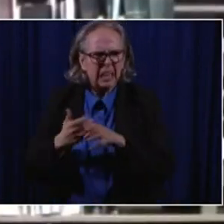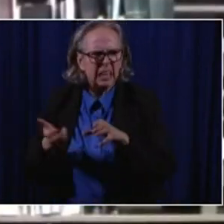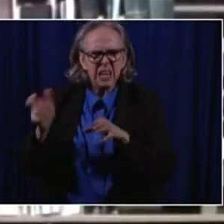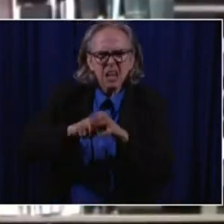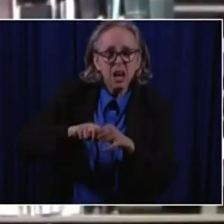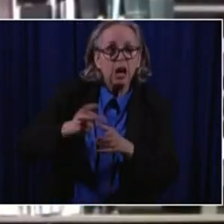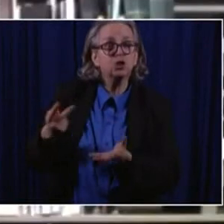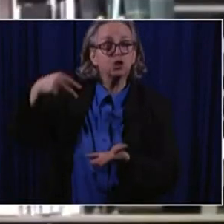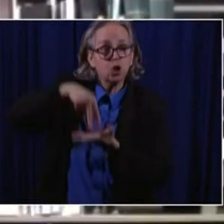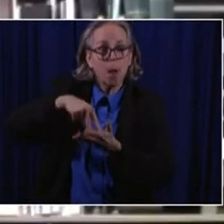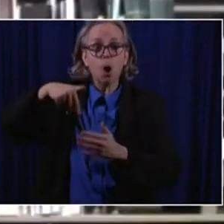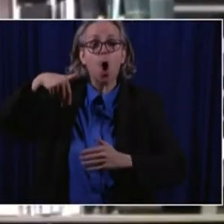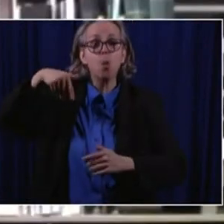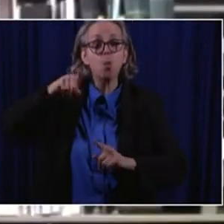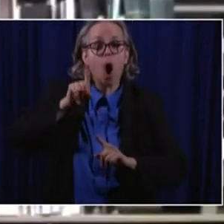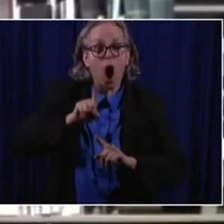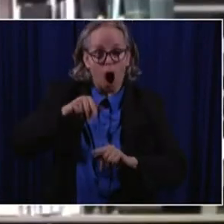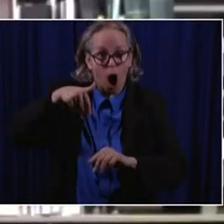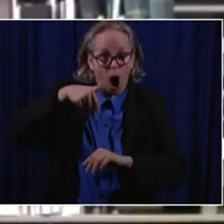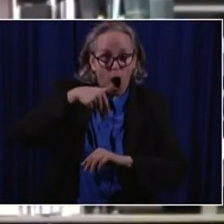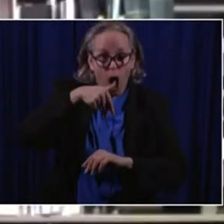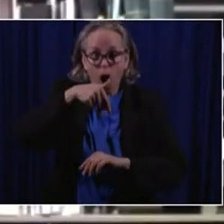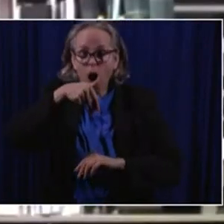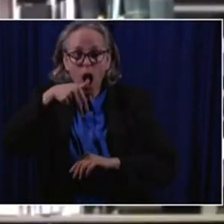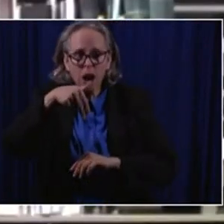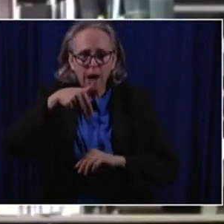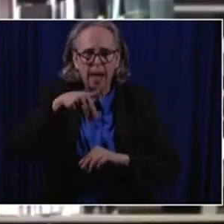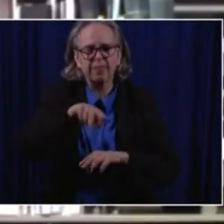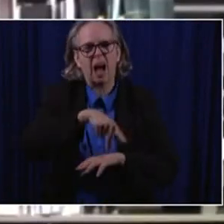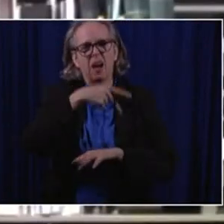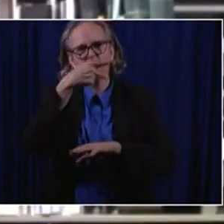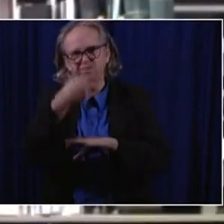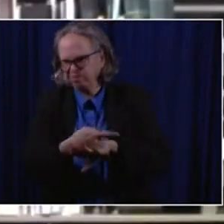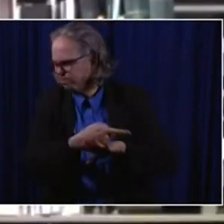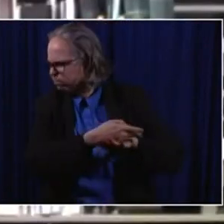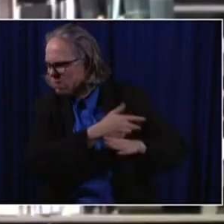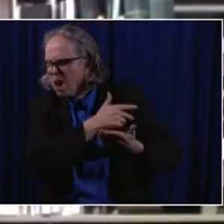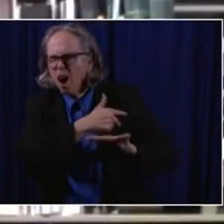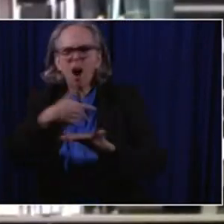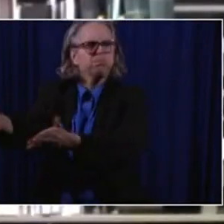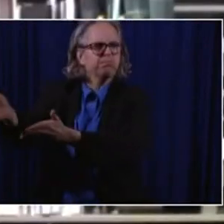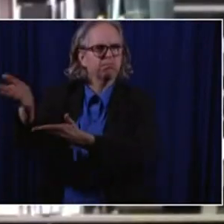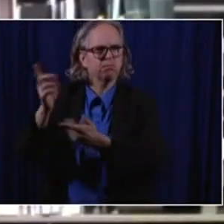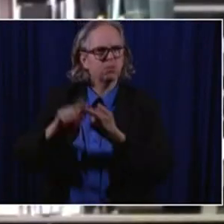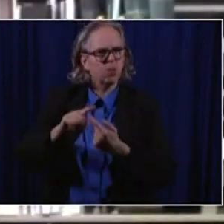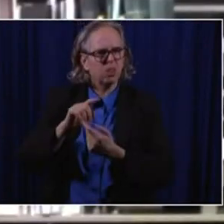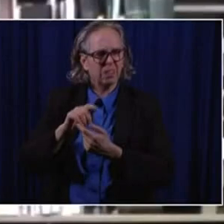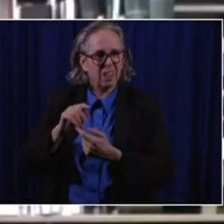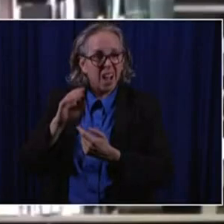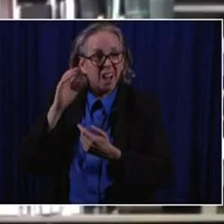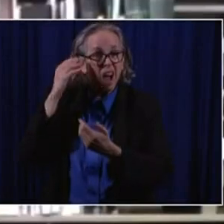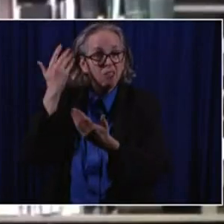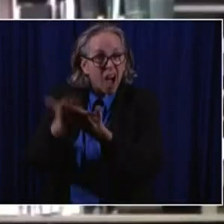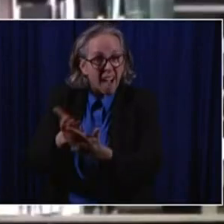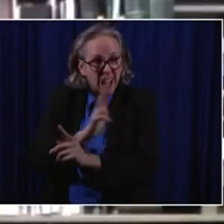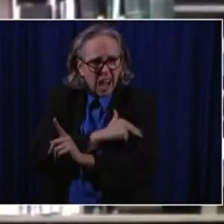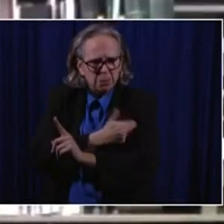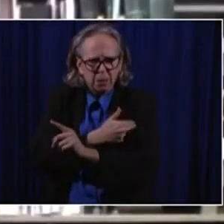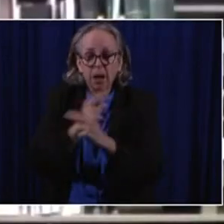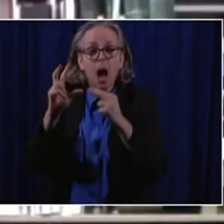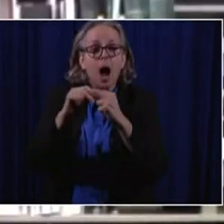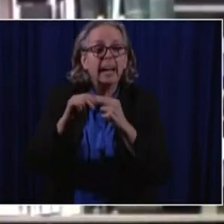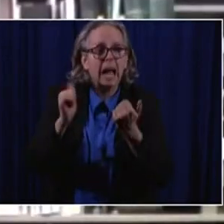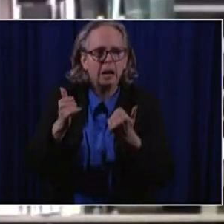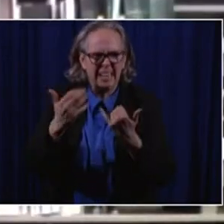porch, got on the cot and got into the ambulance and they transported him. And when he arrived at atrium medical center, his oxygen levels were at